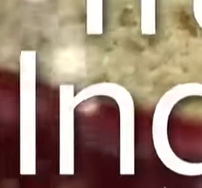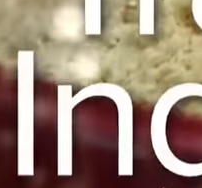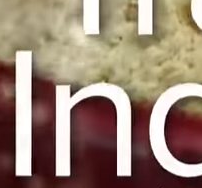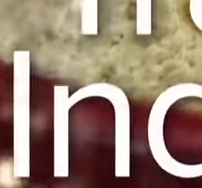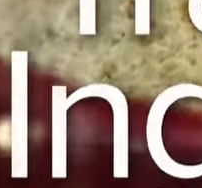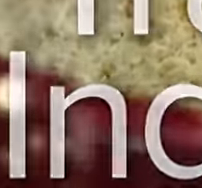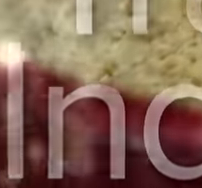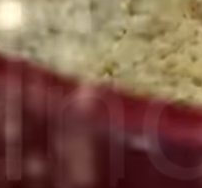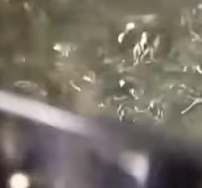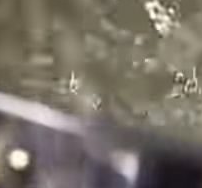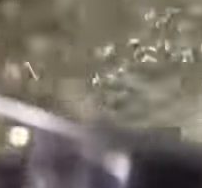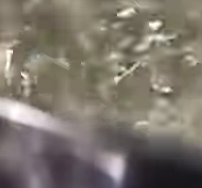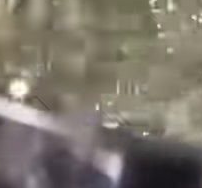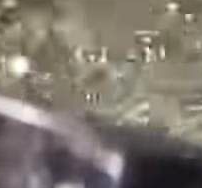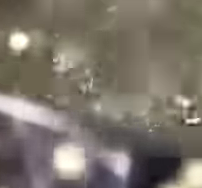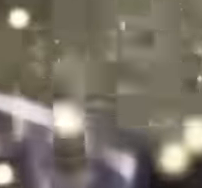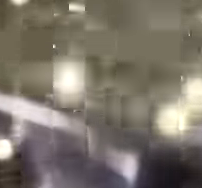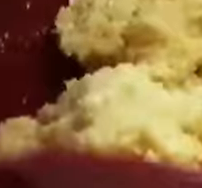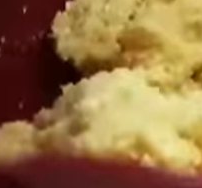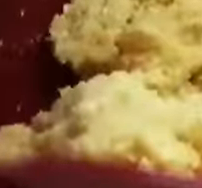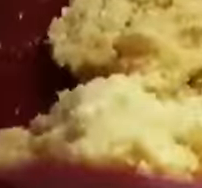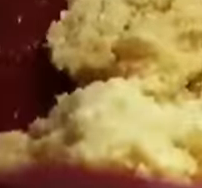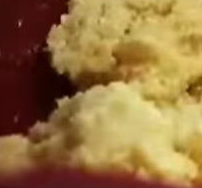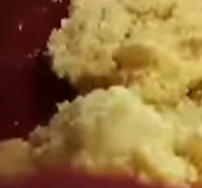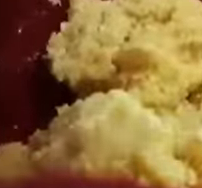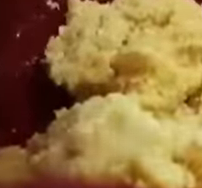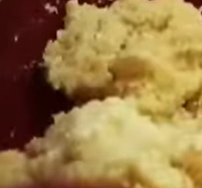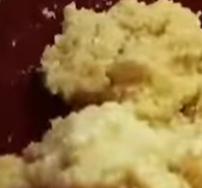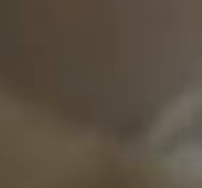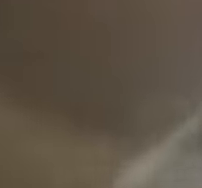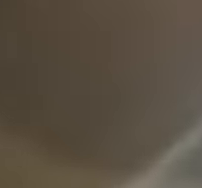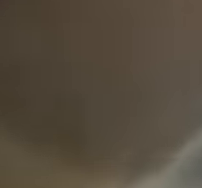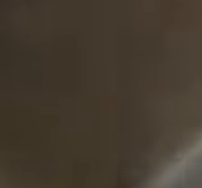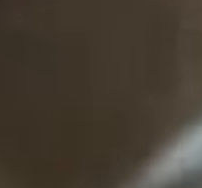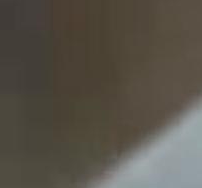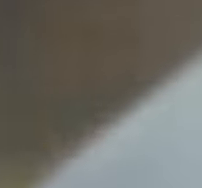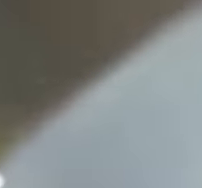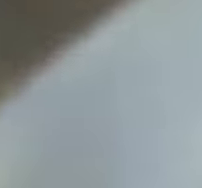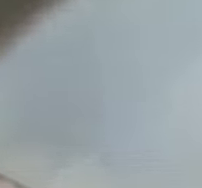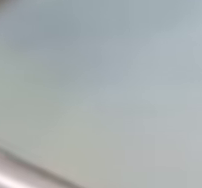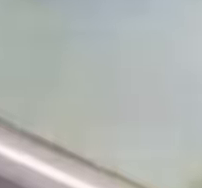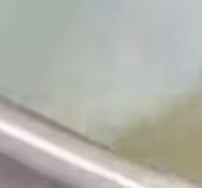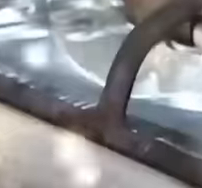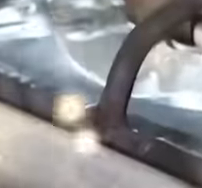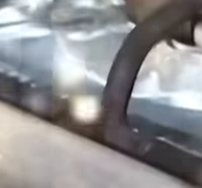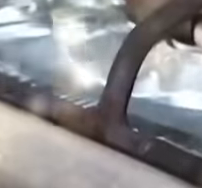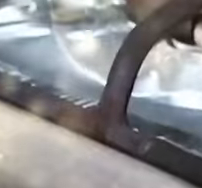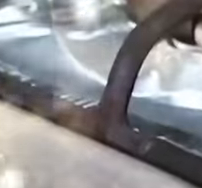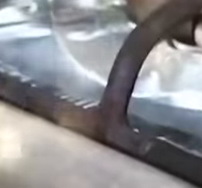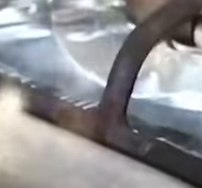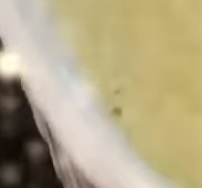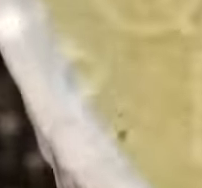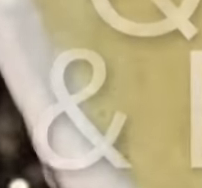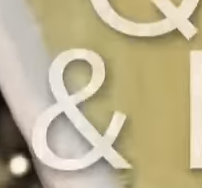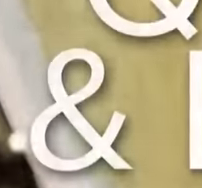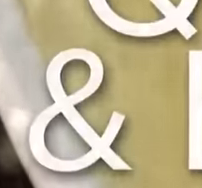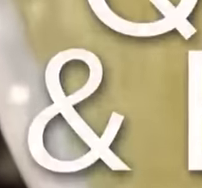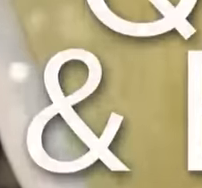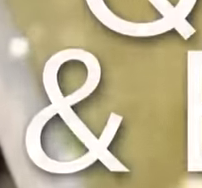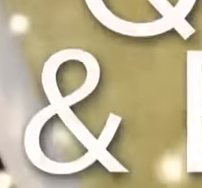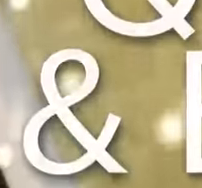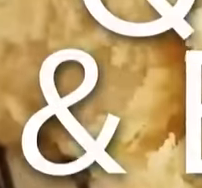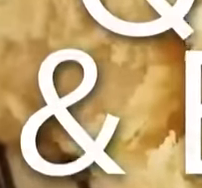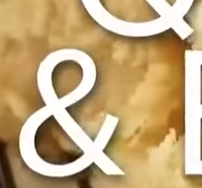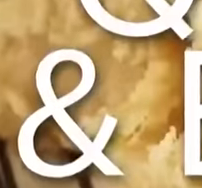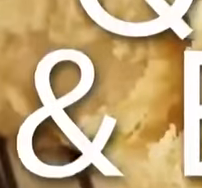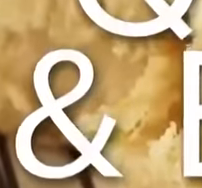traditional ingredients in one pack. I don't spend all that time preparing different ingredients like ma. Three quarter